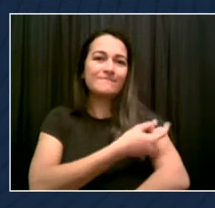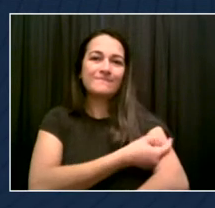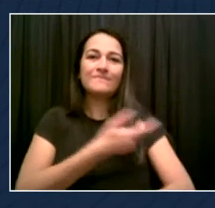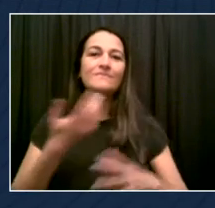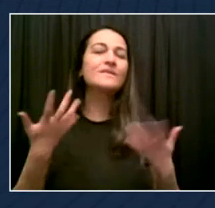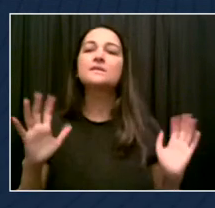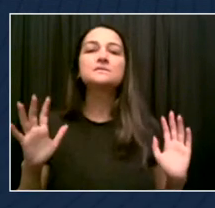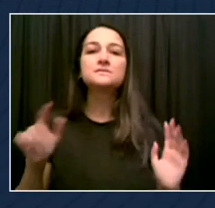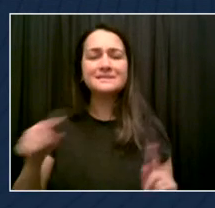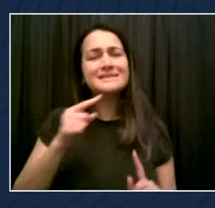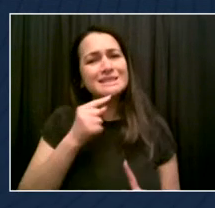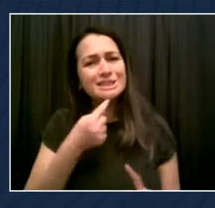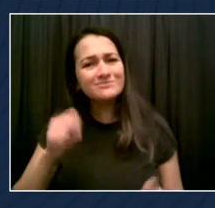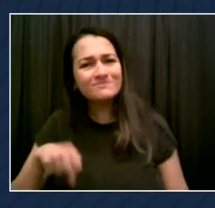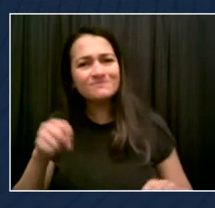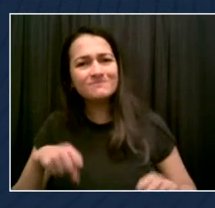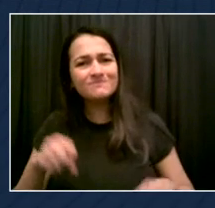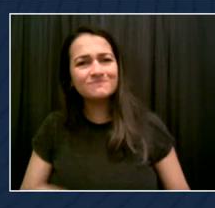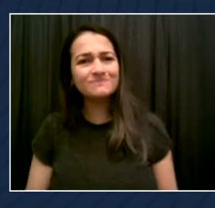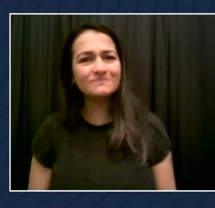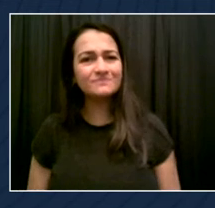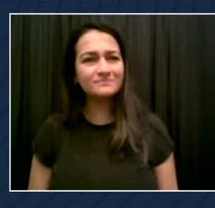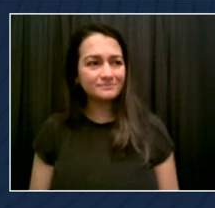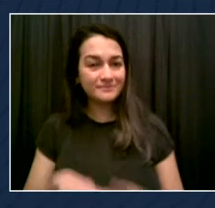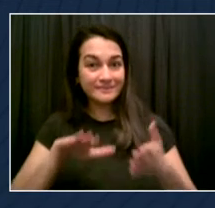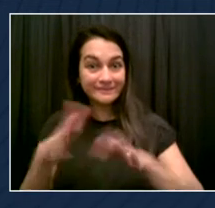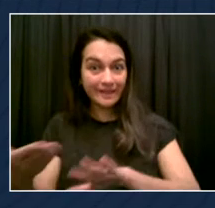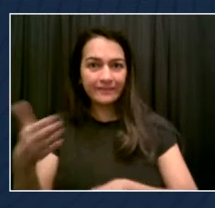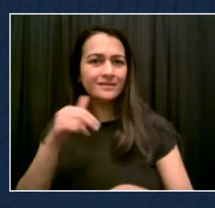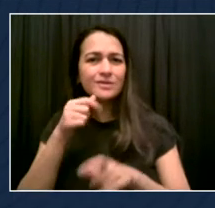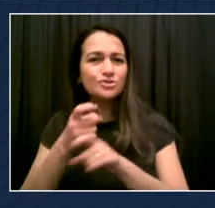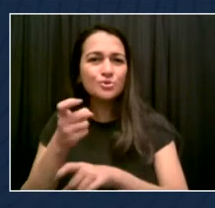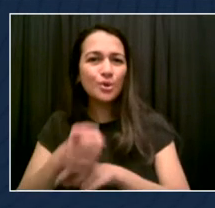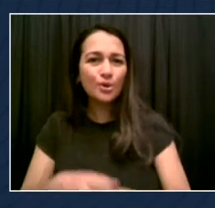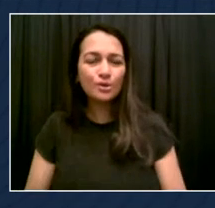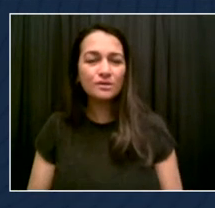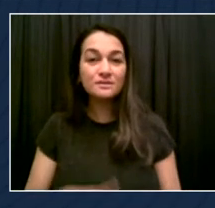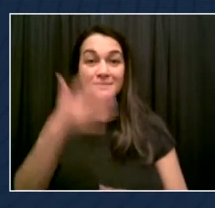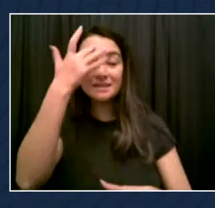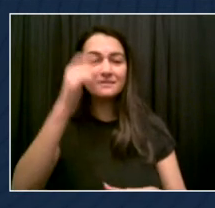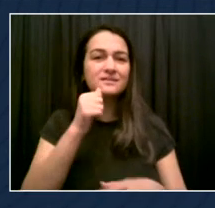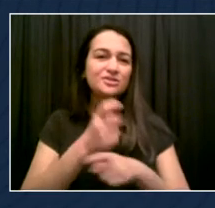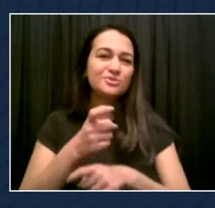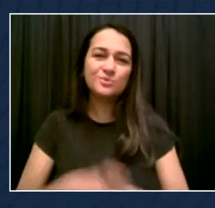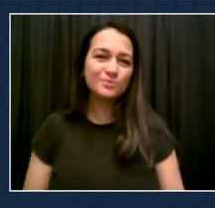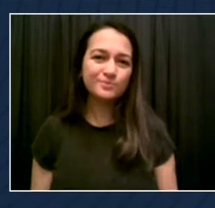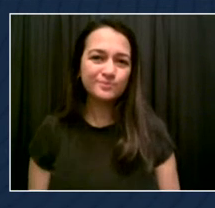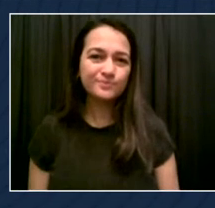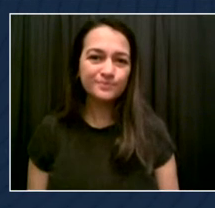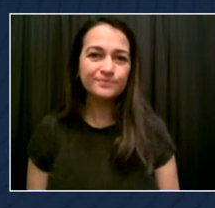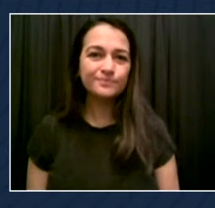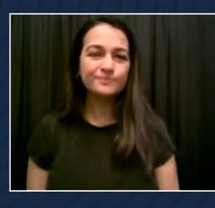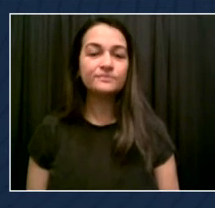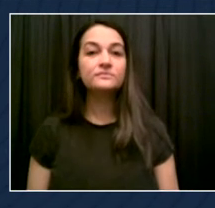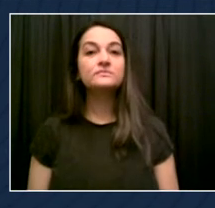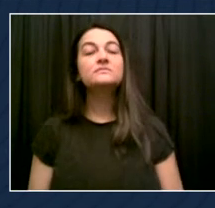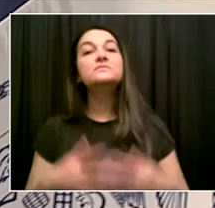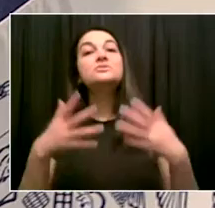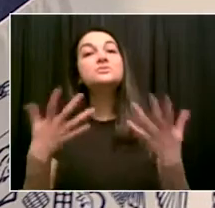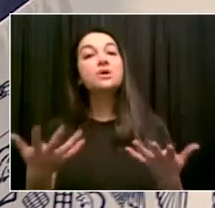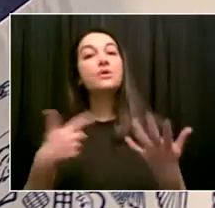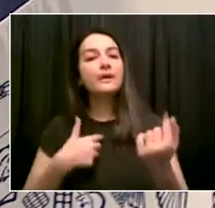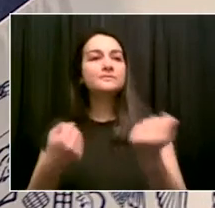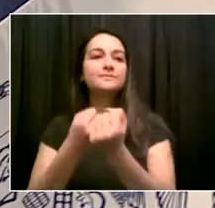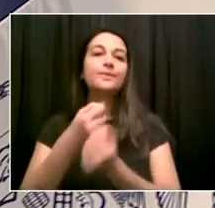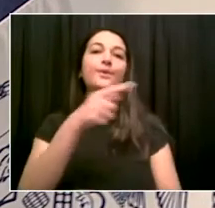we are unmaskinated. Give me a better way or support the mayor. Thank you, Mr. Mayor. Thank